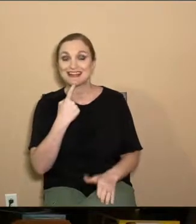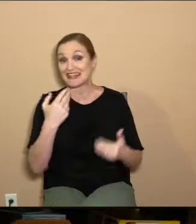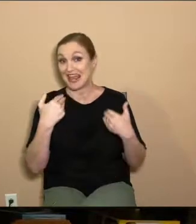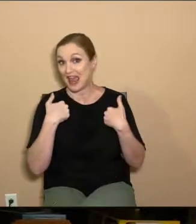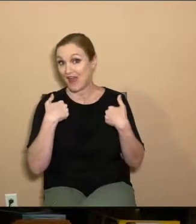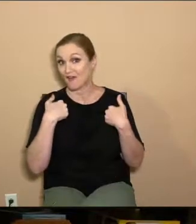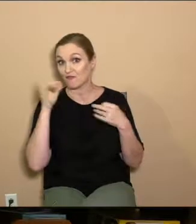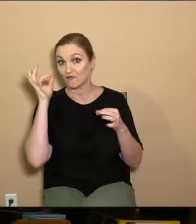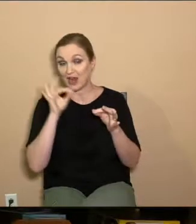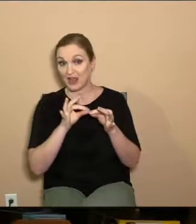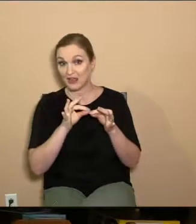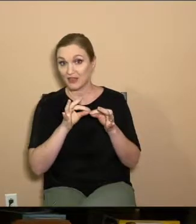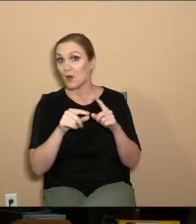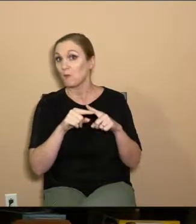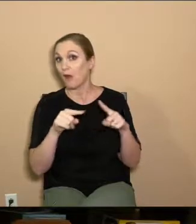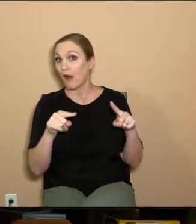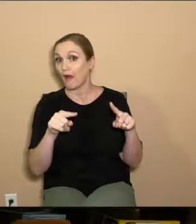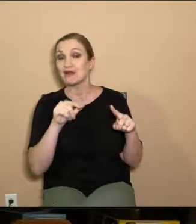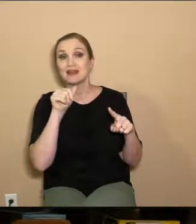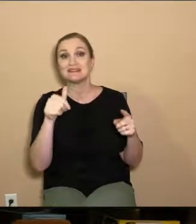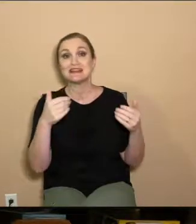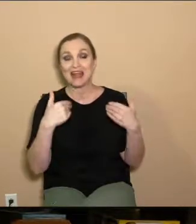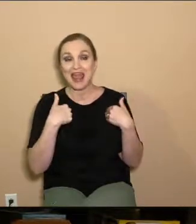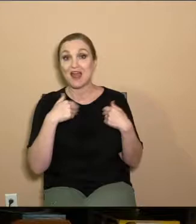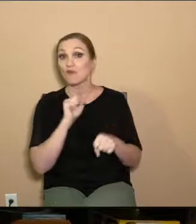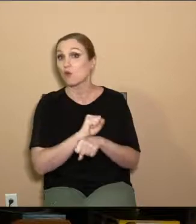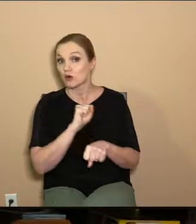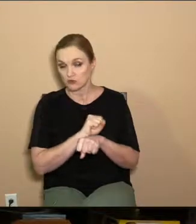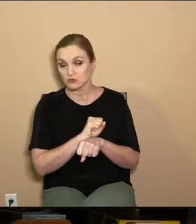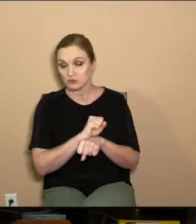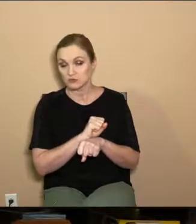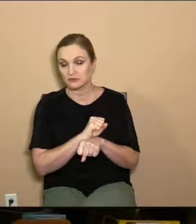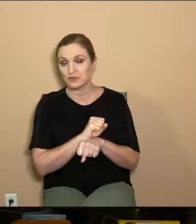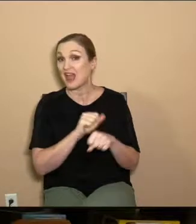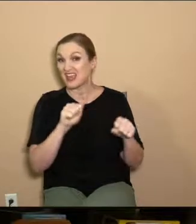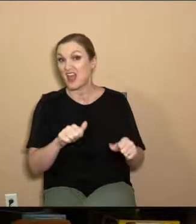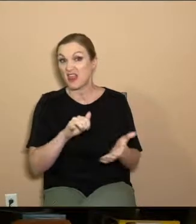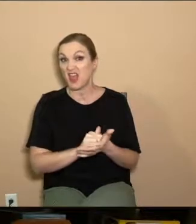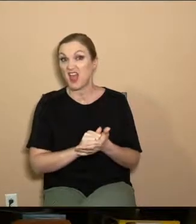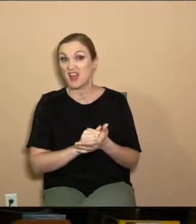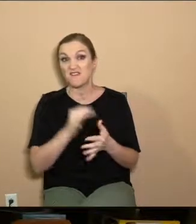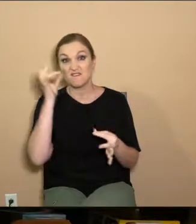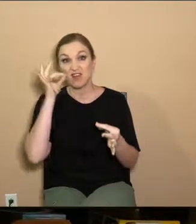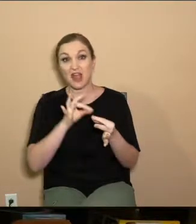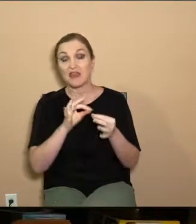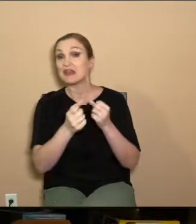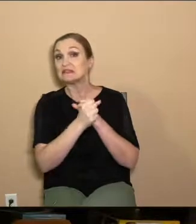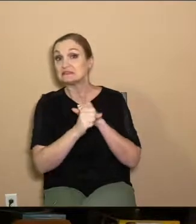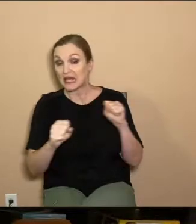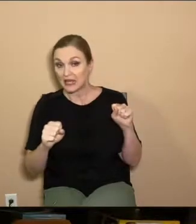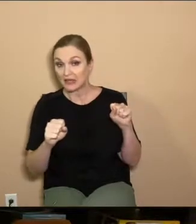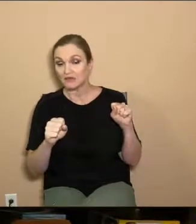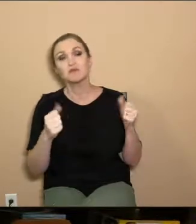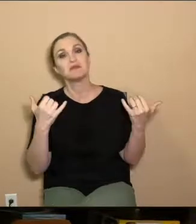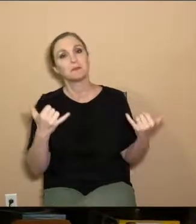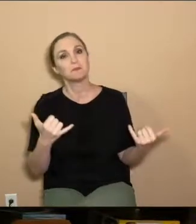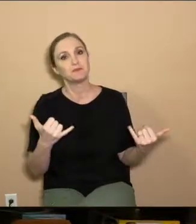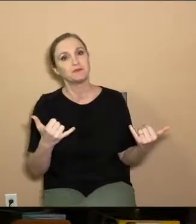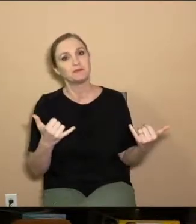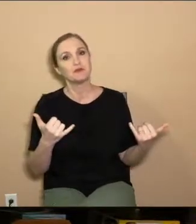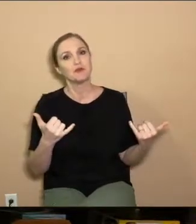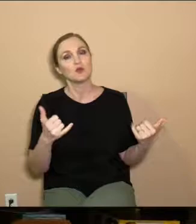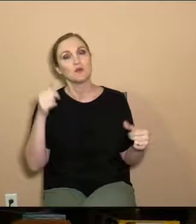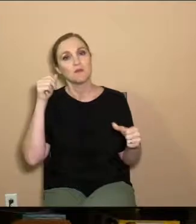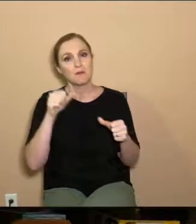has faith, but does not have works? Can that faith save him? Now, you go